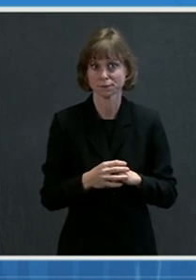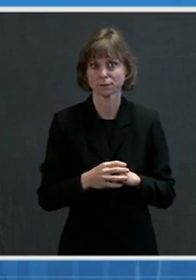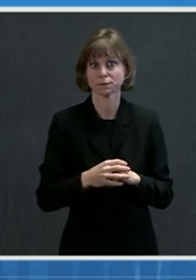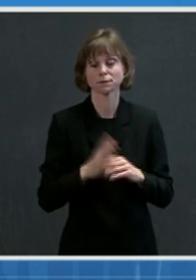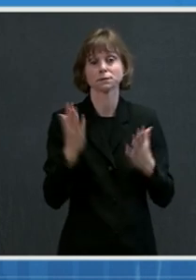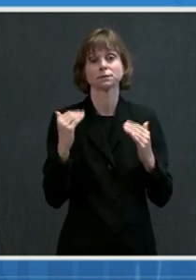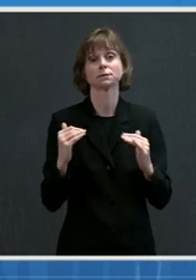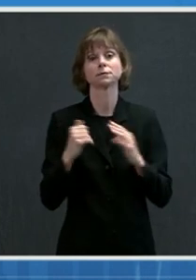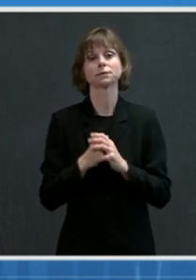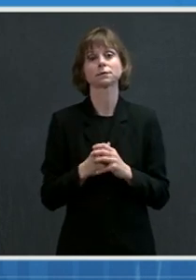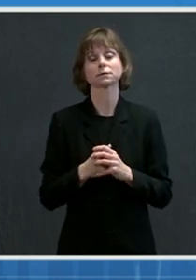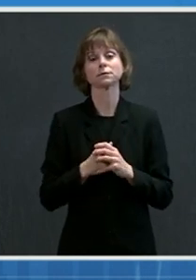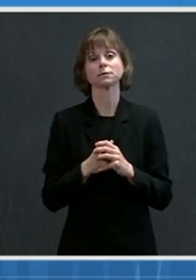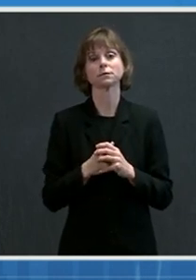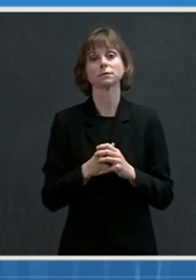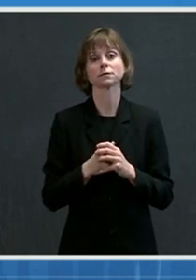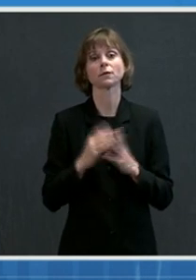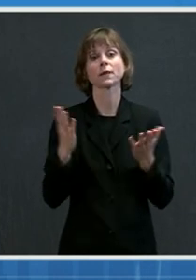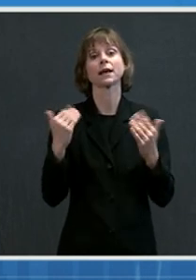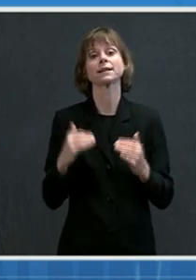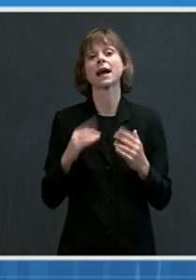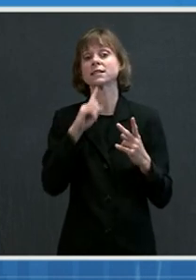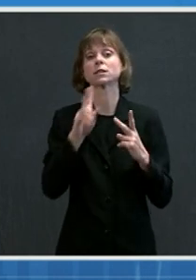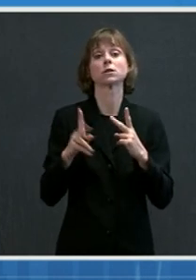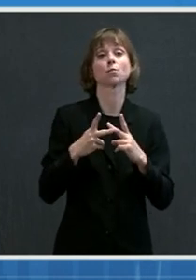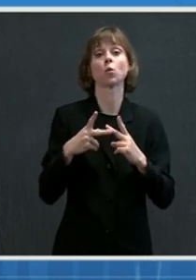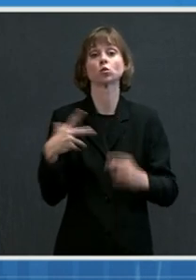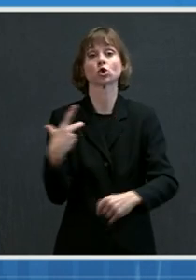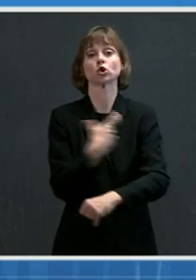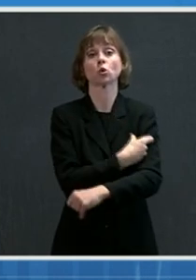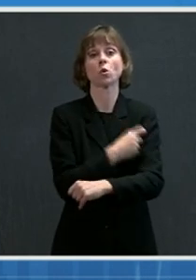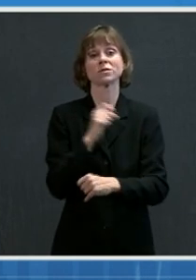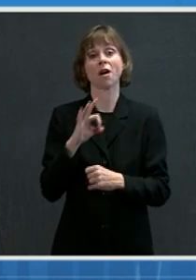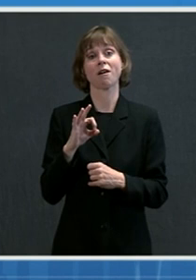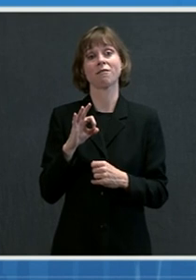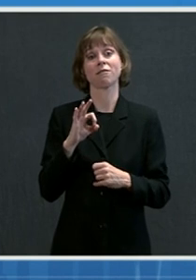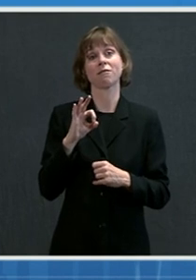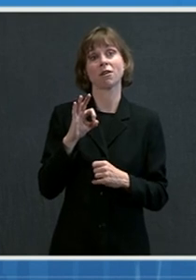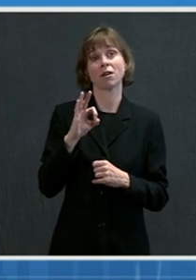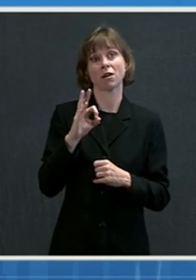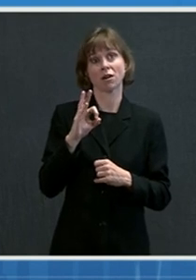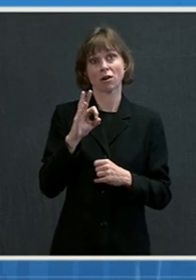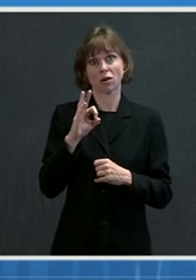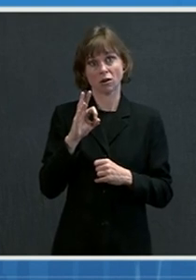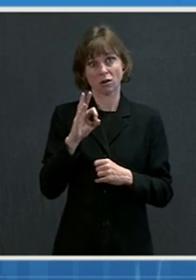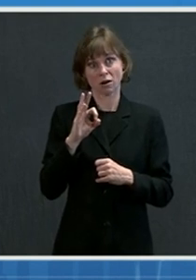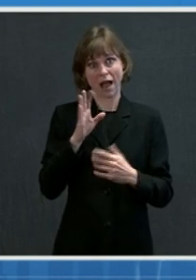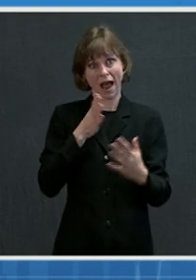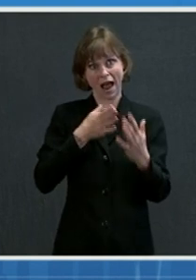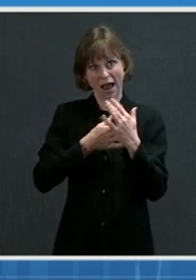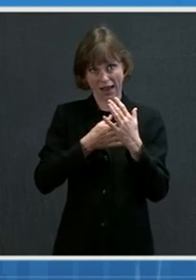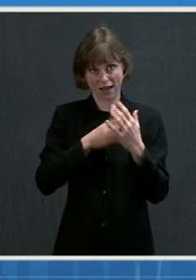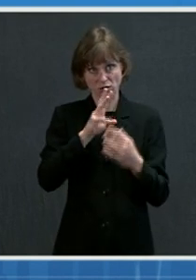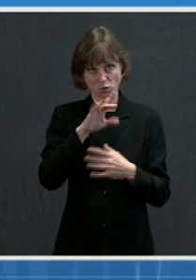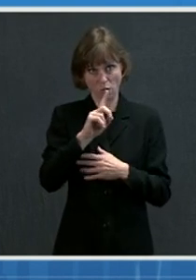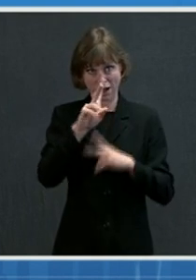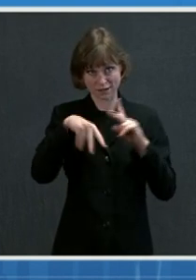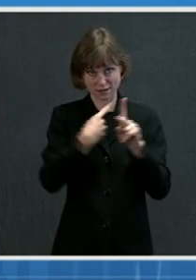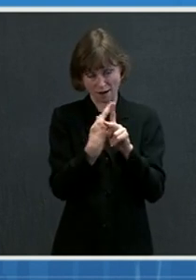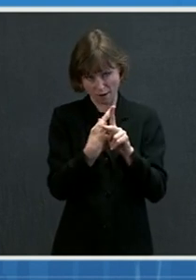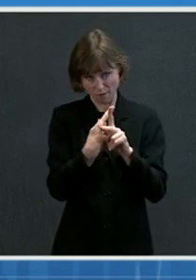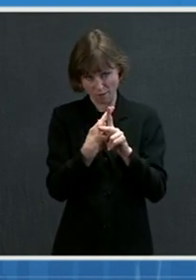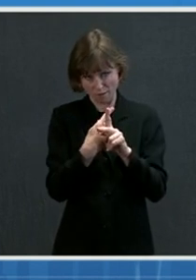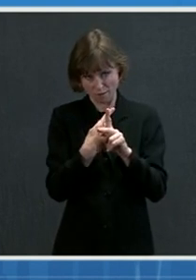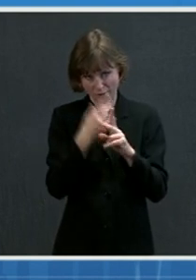The next approach is booster doses of the wild-type against the wild-type virus, which is exactly